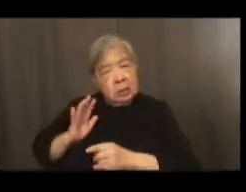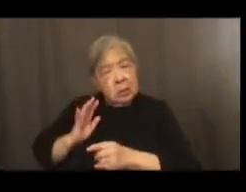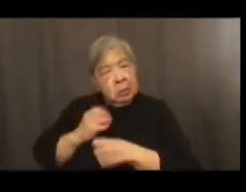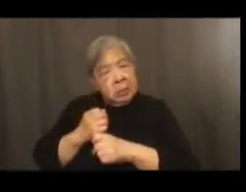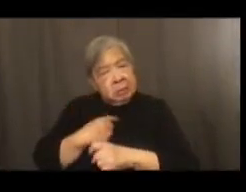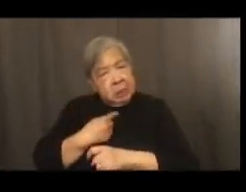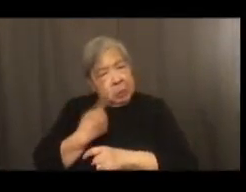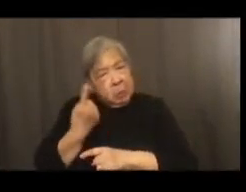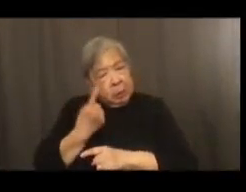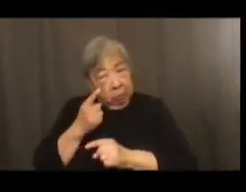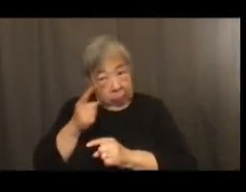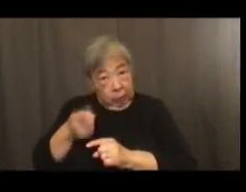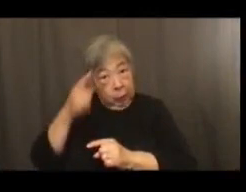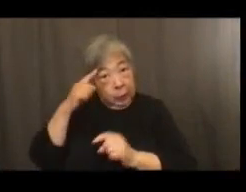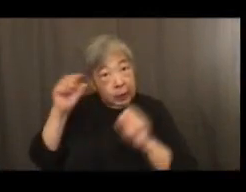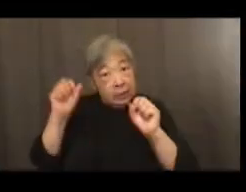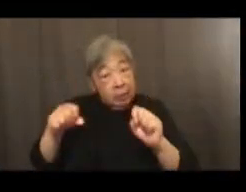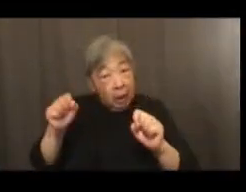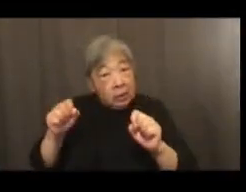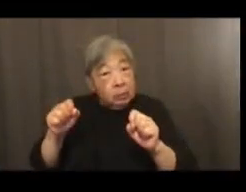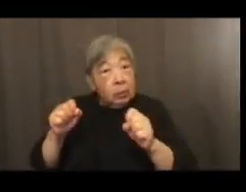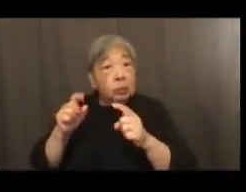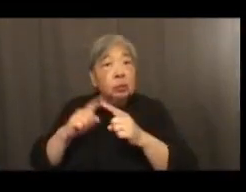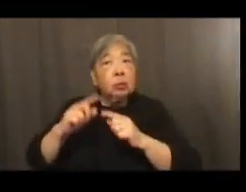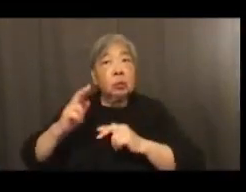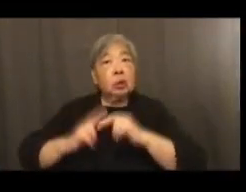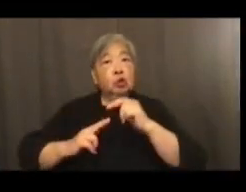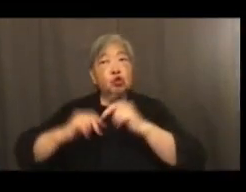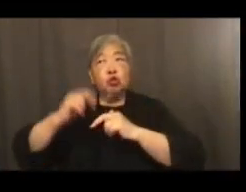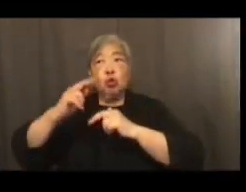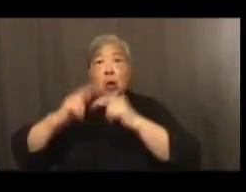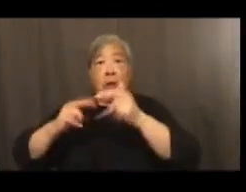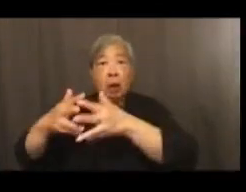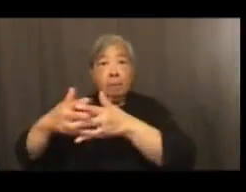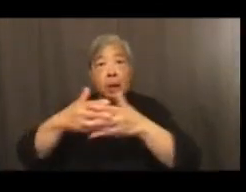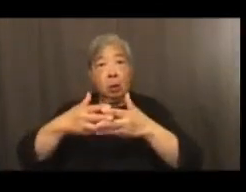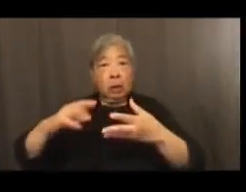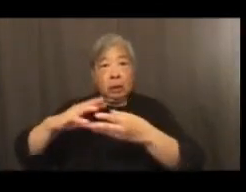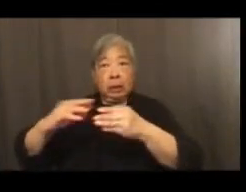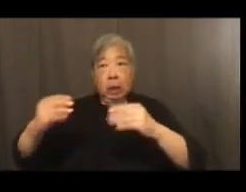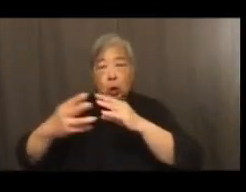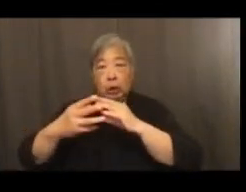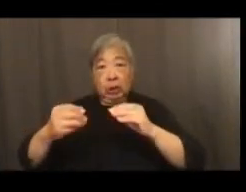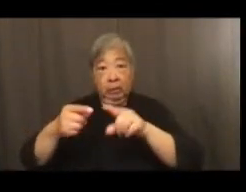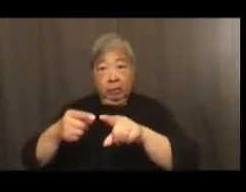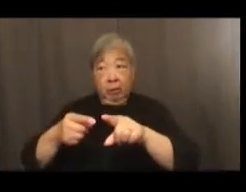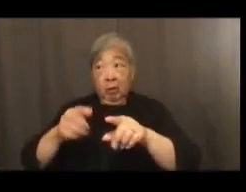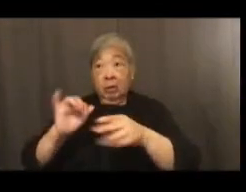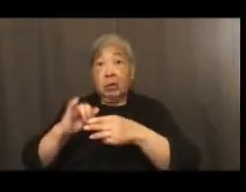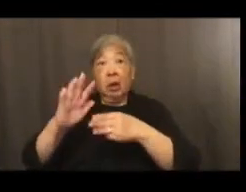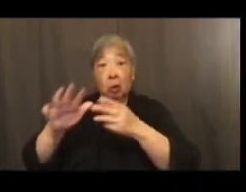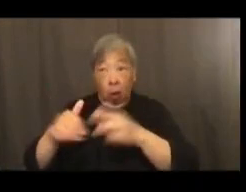think it's even possible to construct an American narrative upon which we all agree?